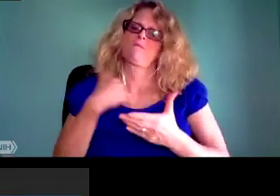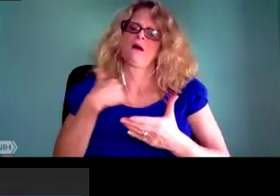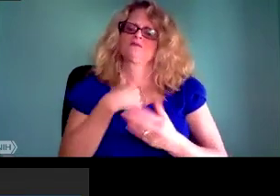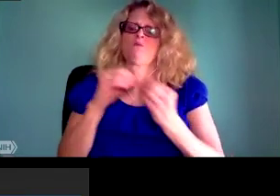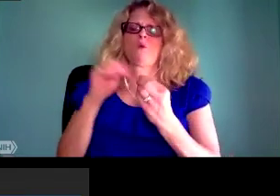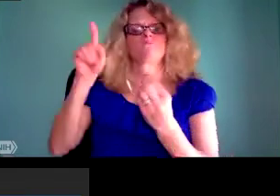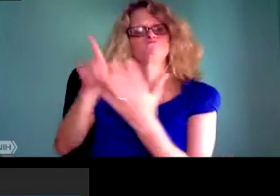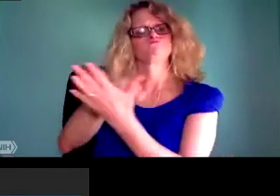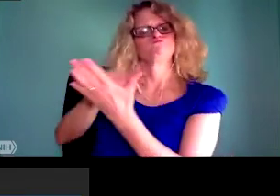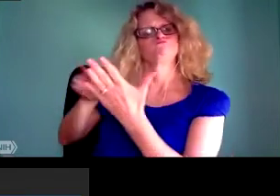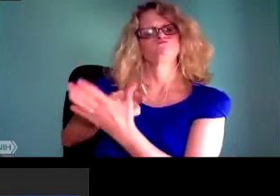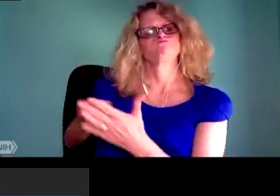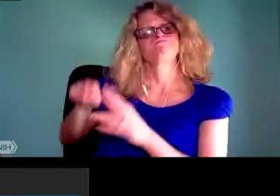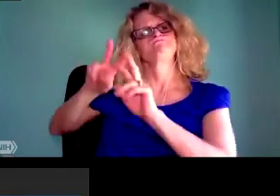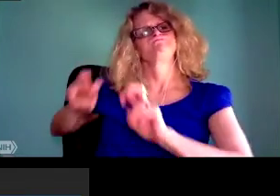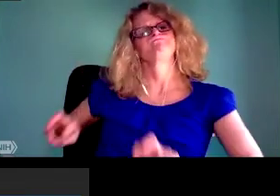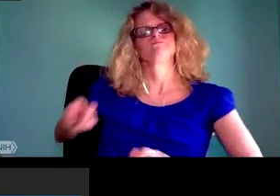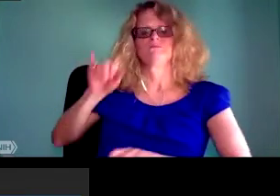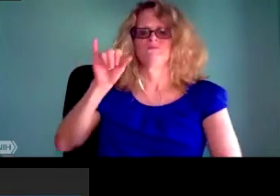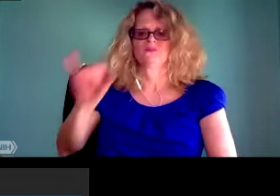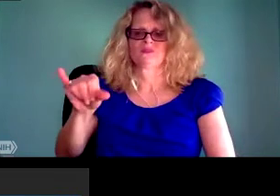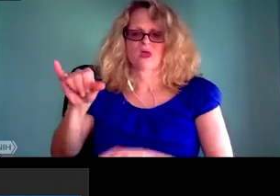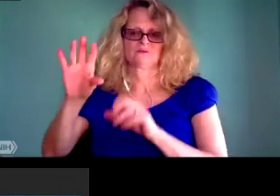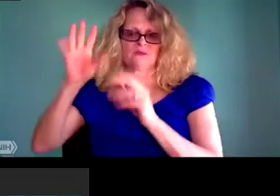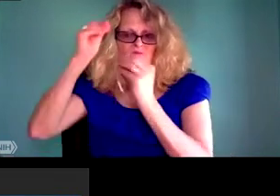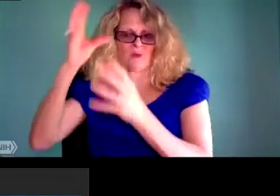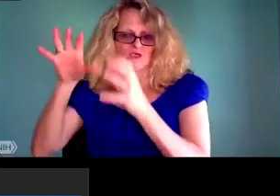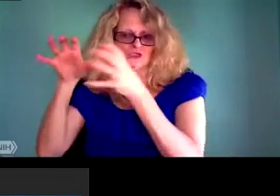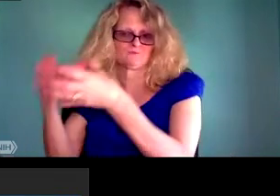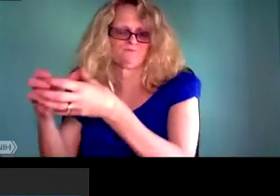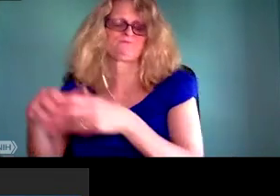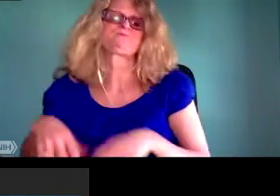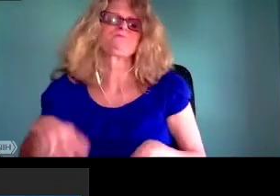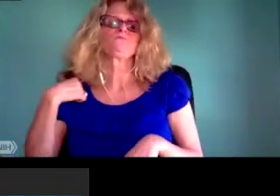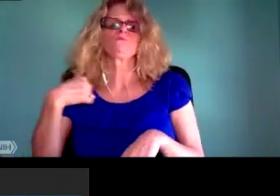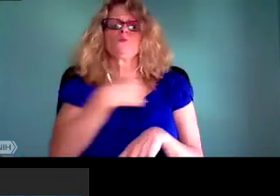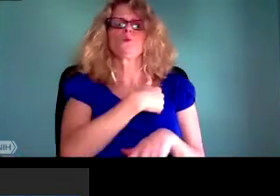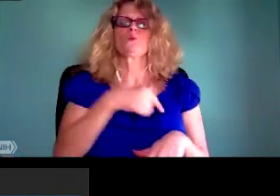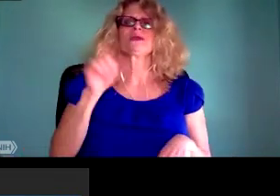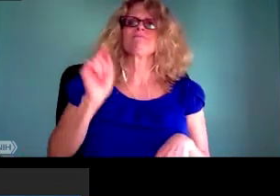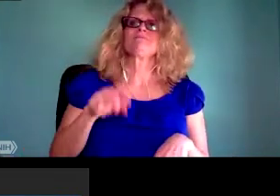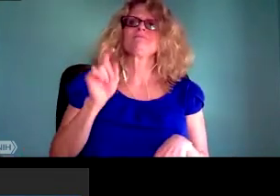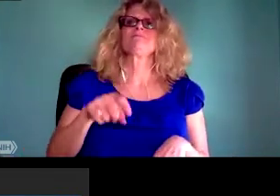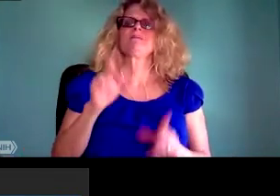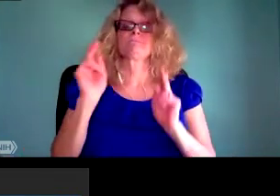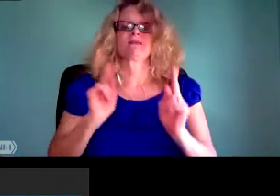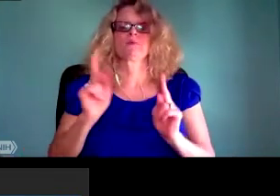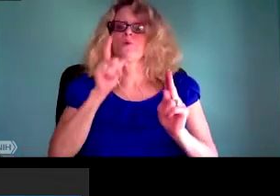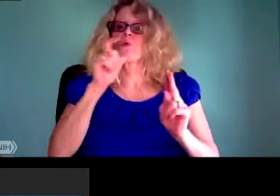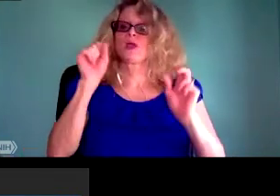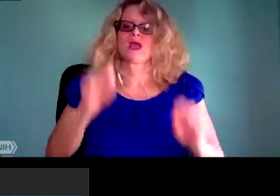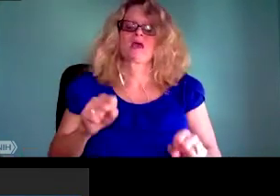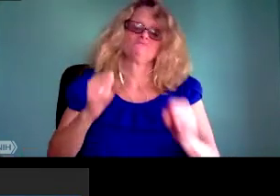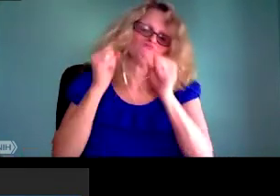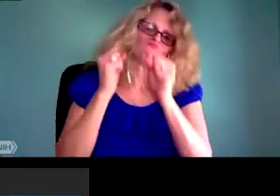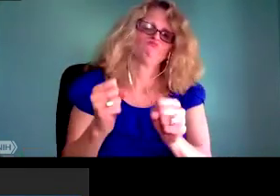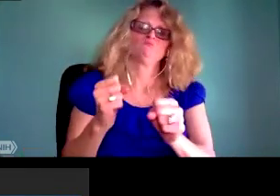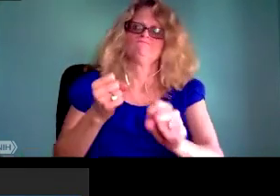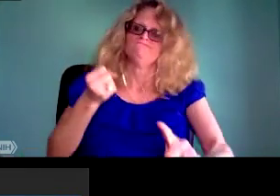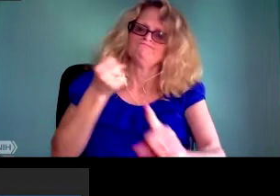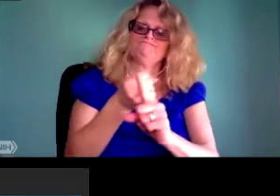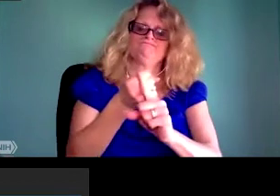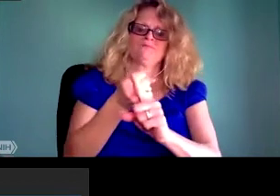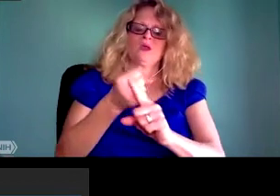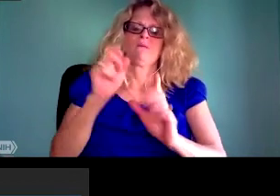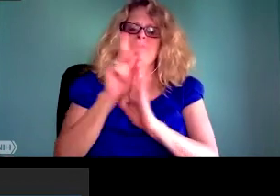to go with it and more injustice to go with it. We have this promise that AI and algorithms would liberate us. But what